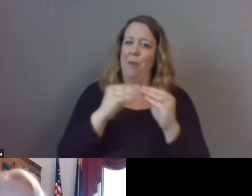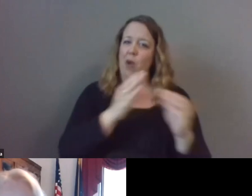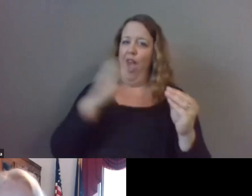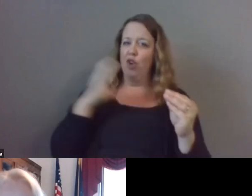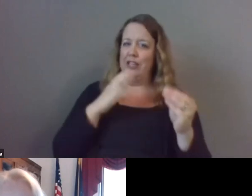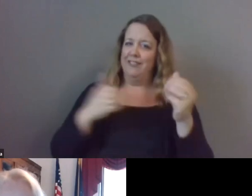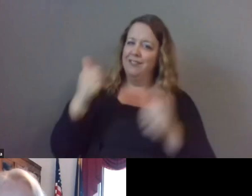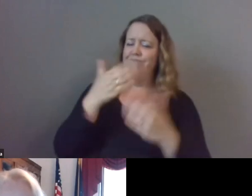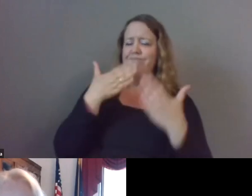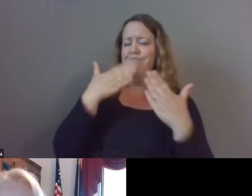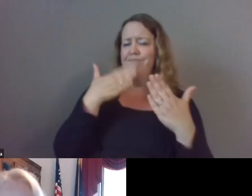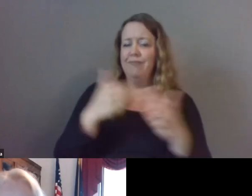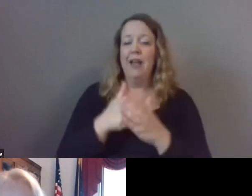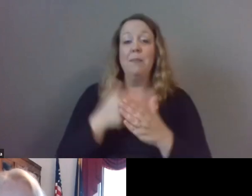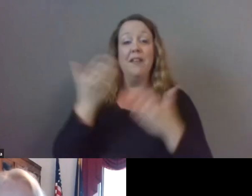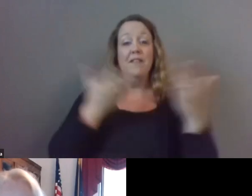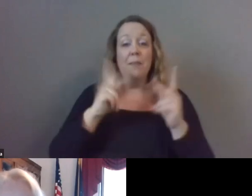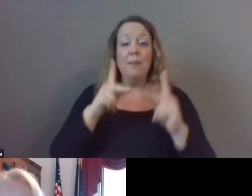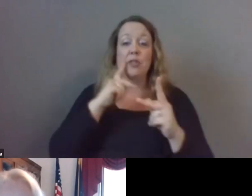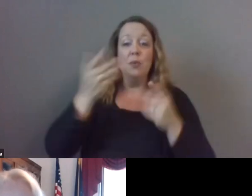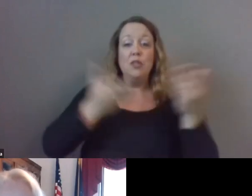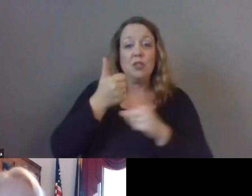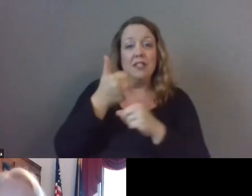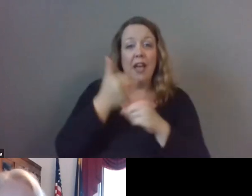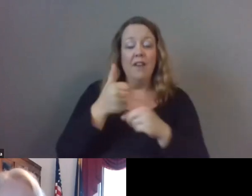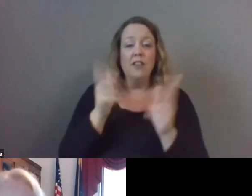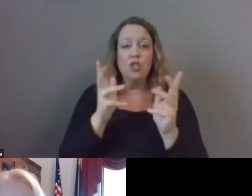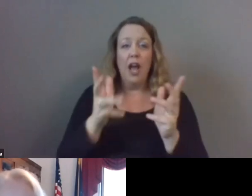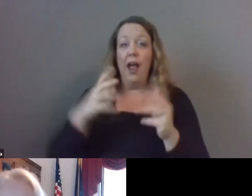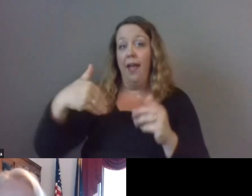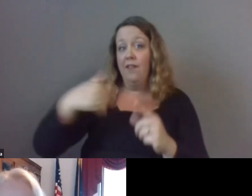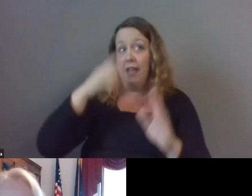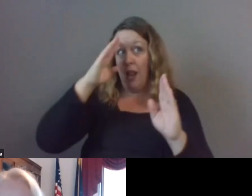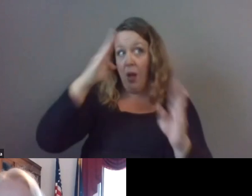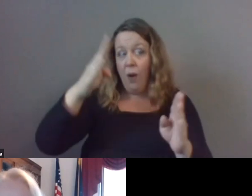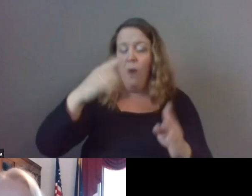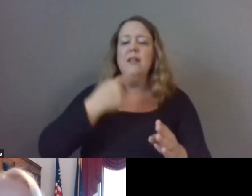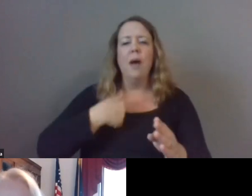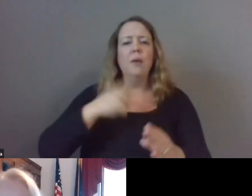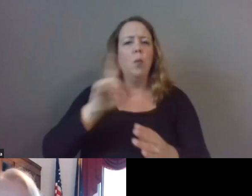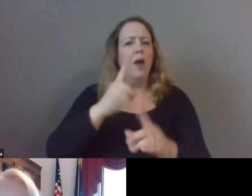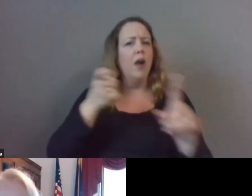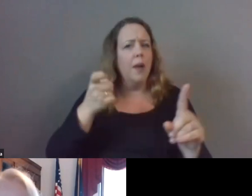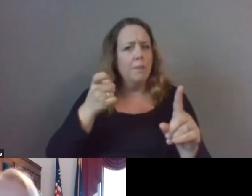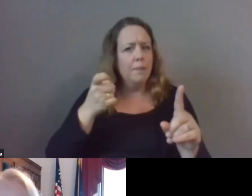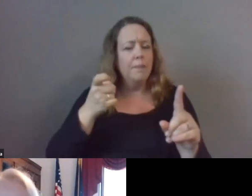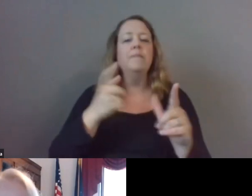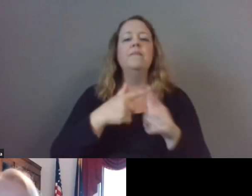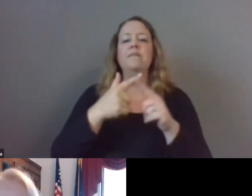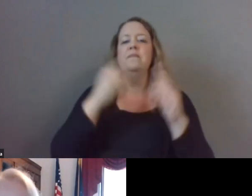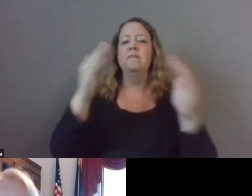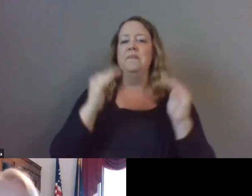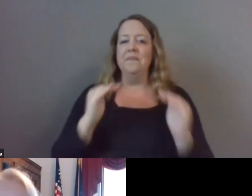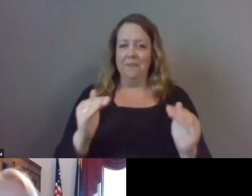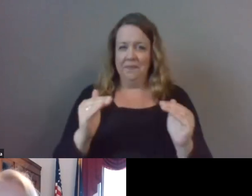invite folks to introduce yourself in the chat. If you hadn't said hi already, just say hi, where you're tuning in from. And we're going to move into our next section here.